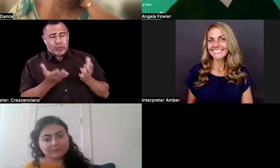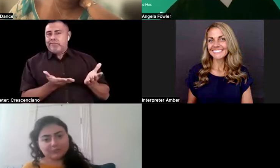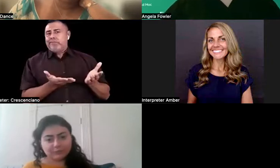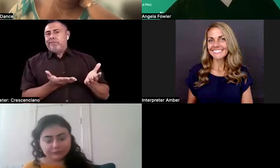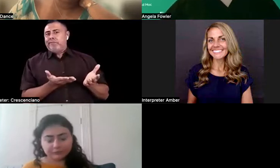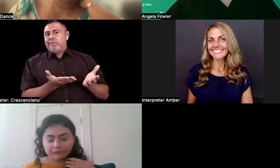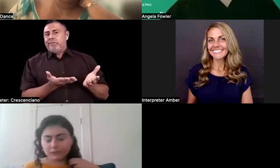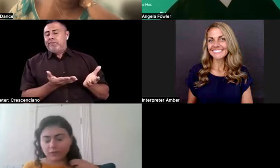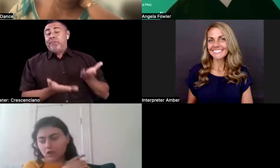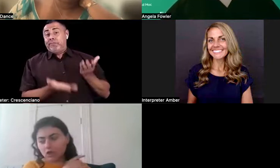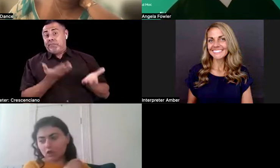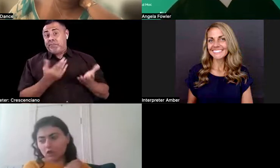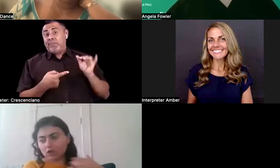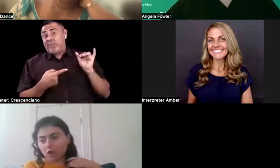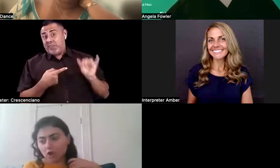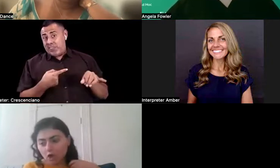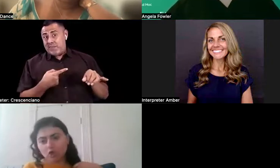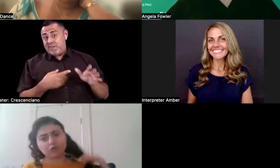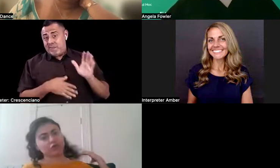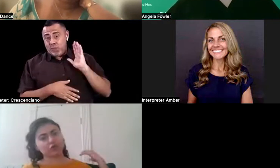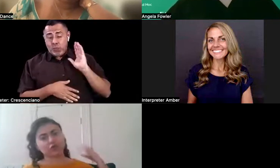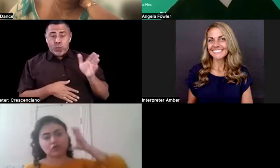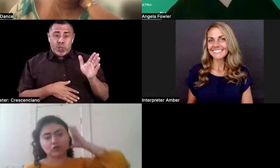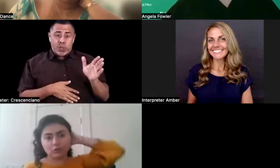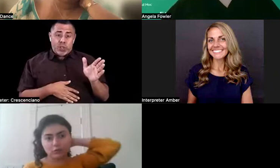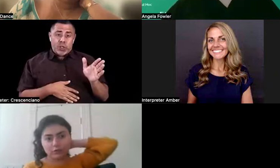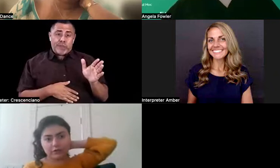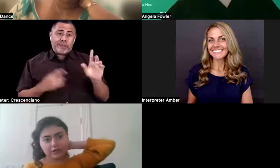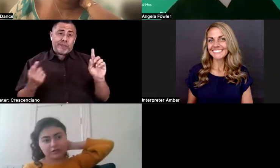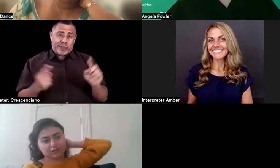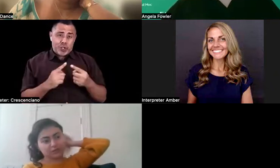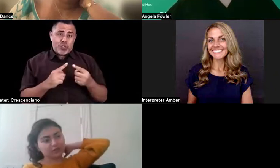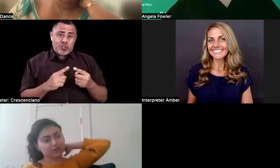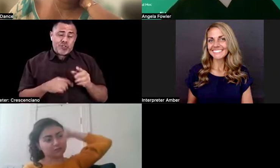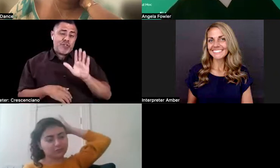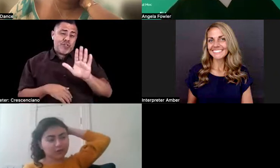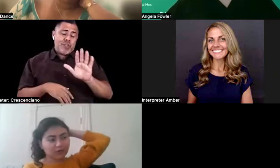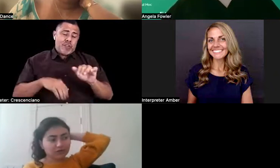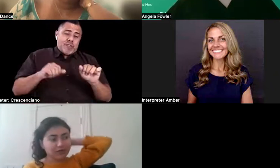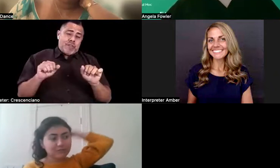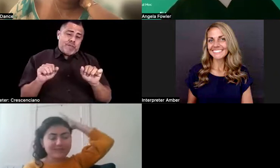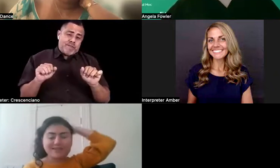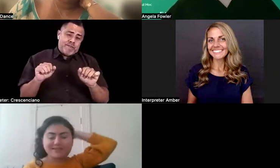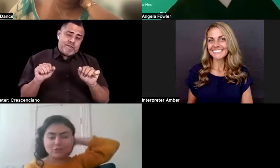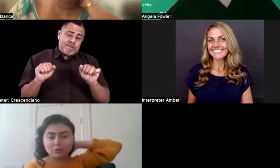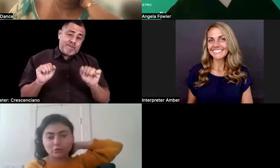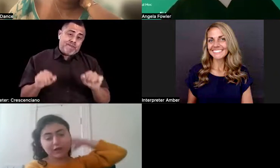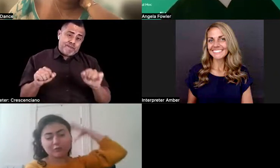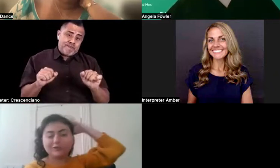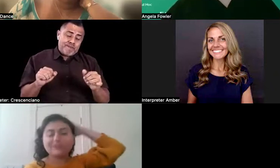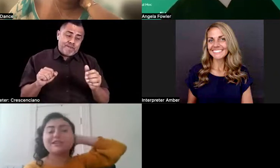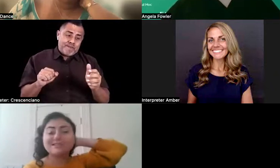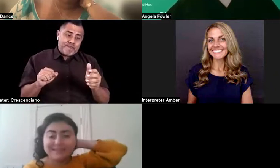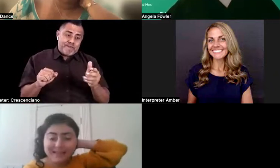would hurt you with that being taken into